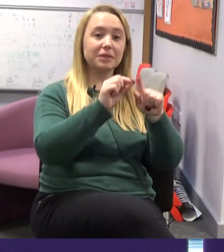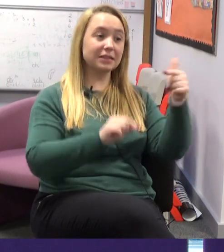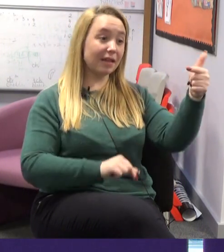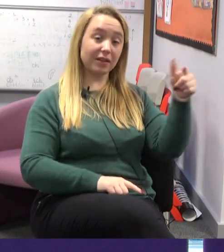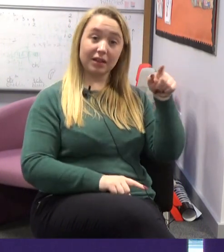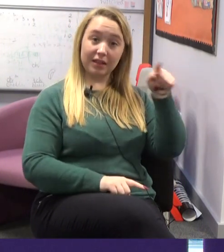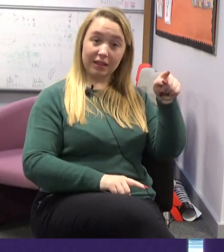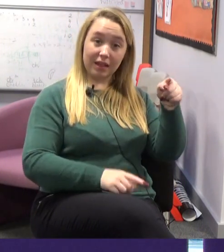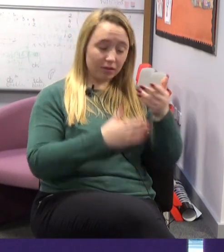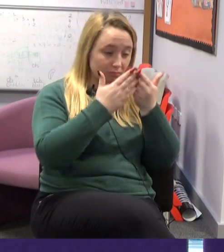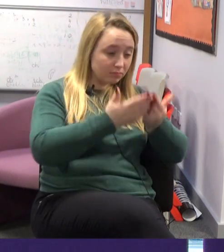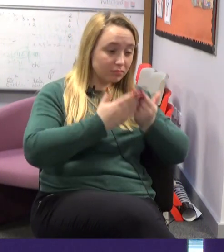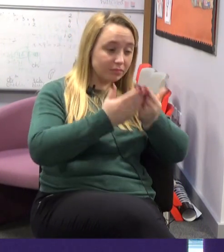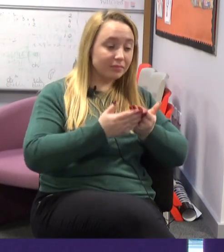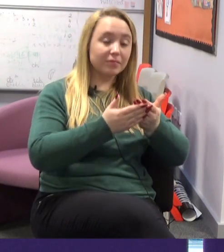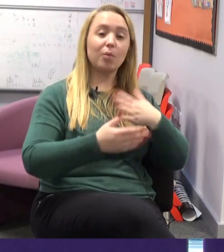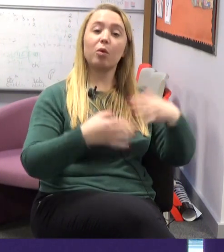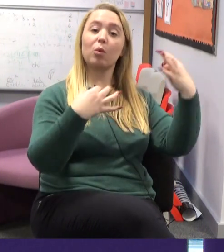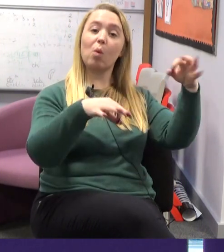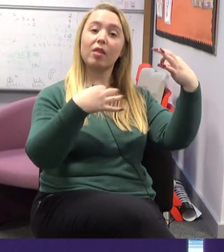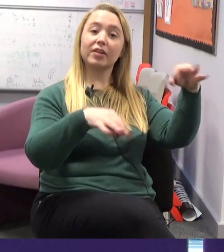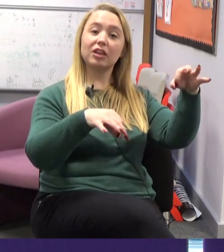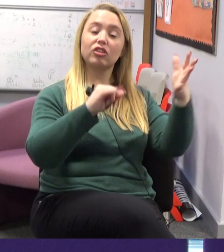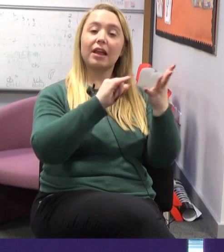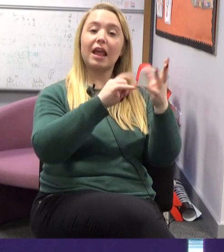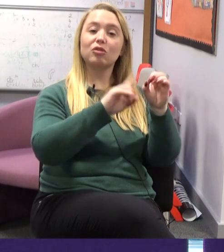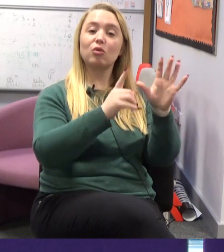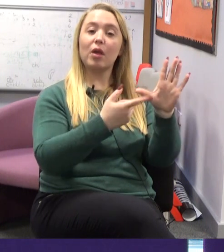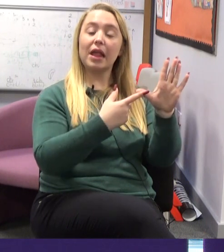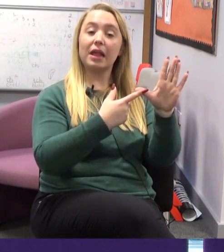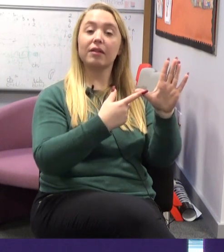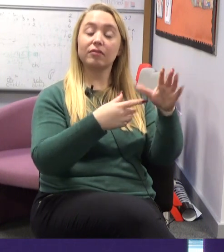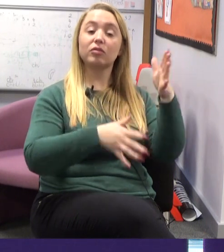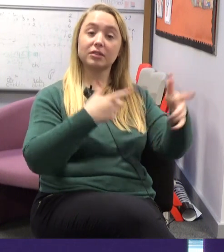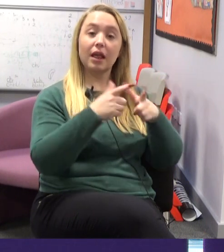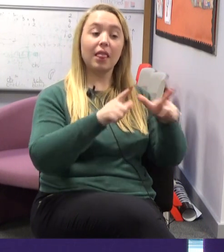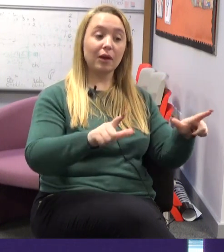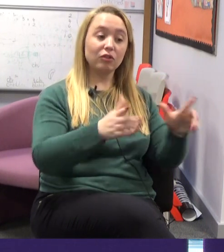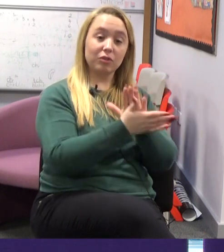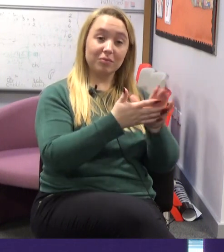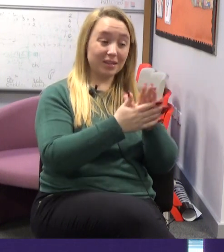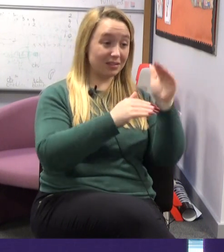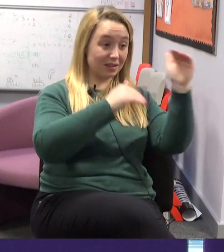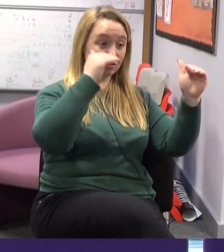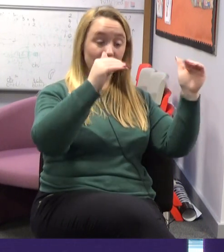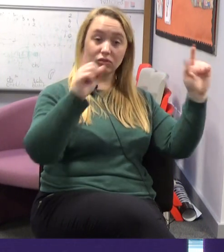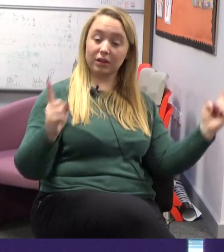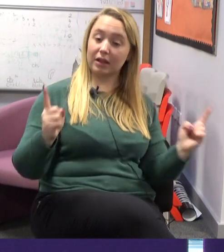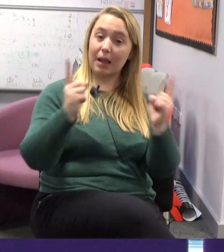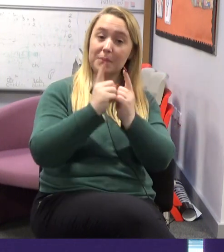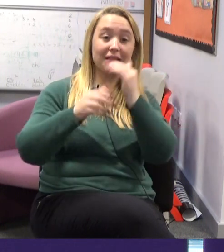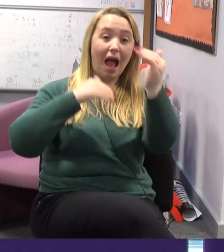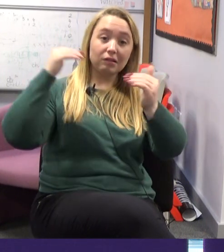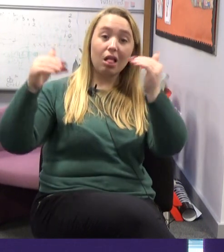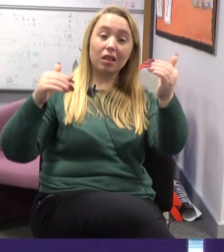older children, primary six and seven pupils who are all working towards SQA qualifications in sign language. And they then get an opportunity